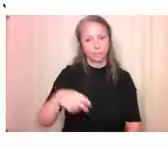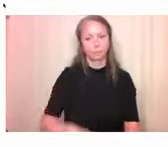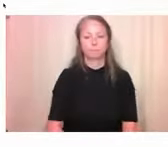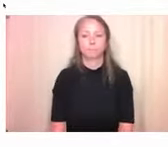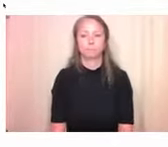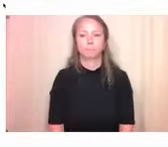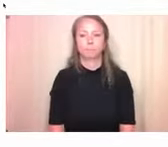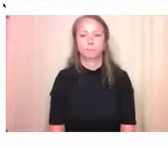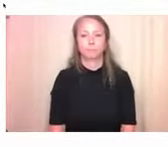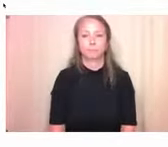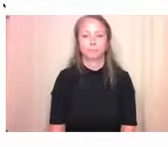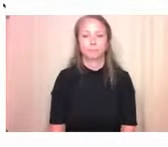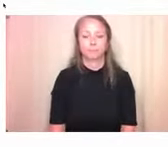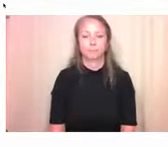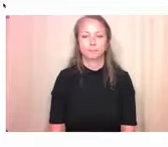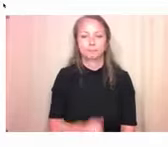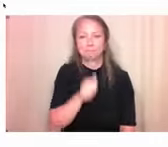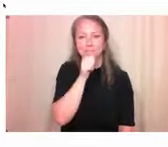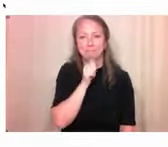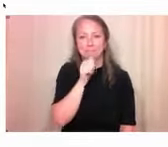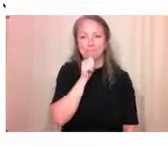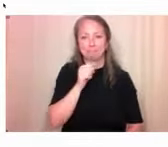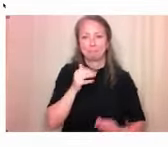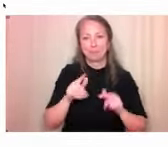Bear with me while I just switch to the video here.